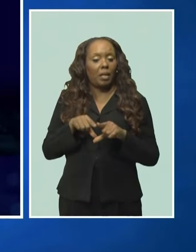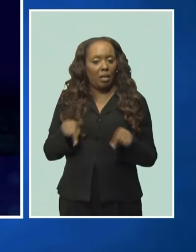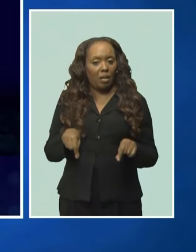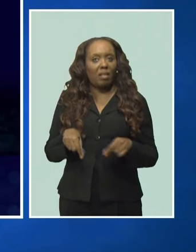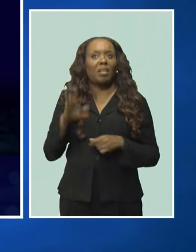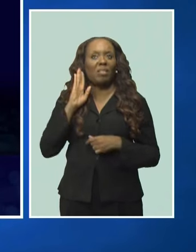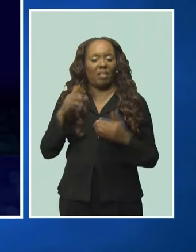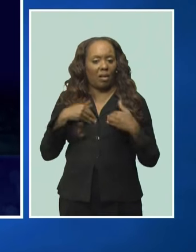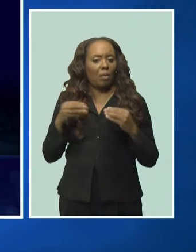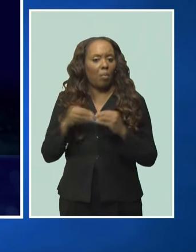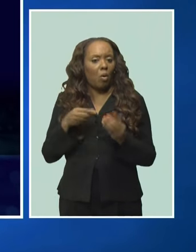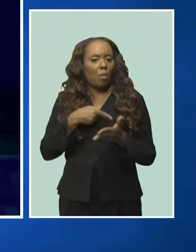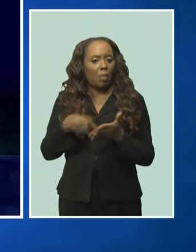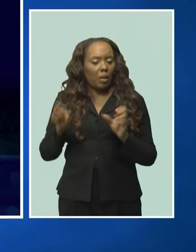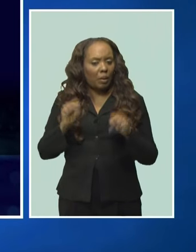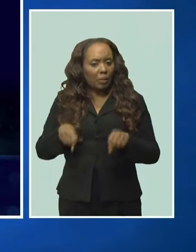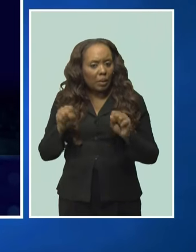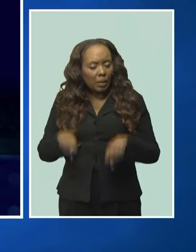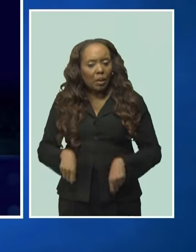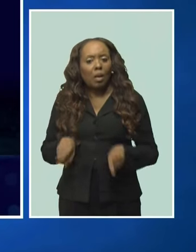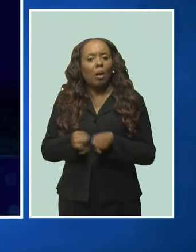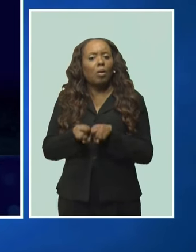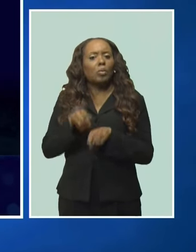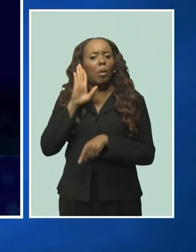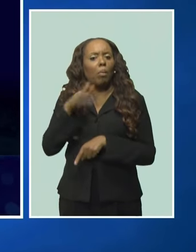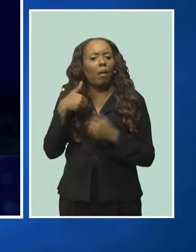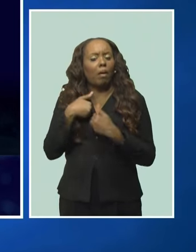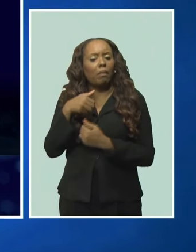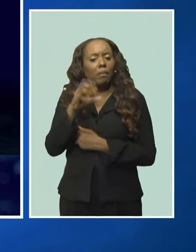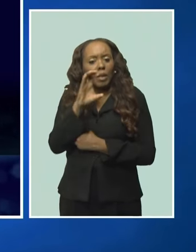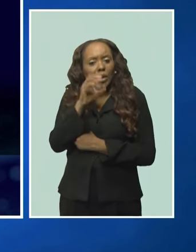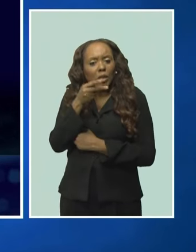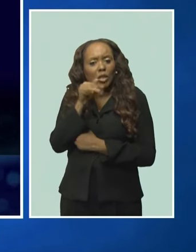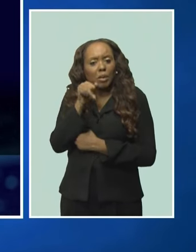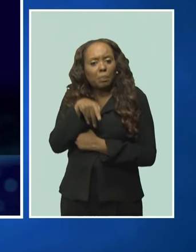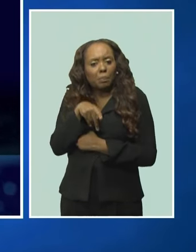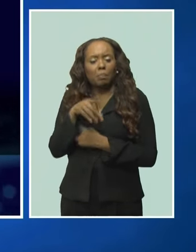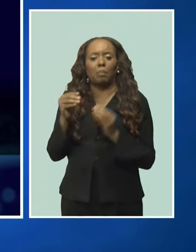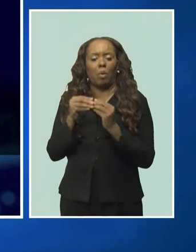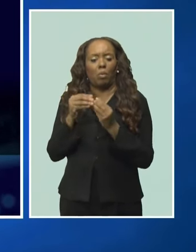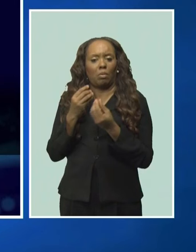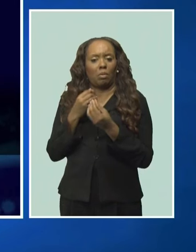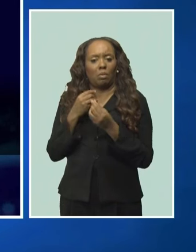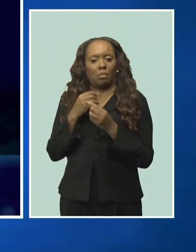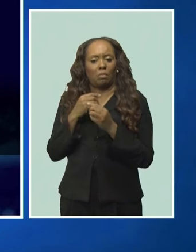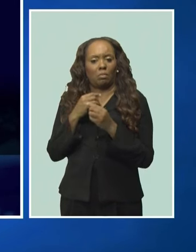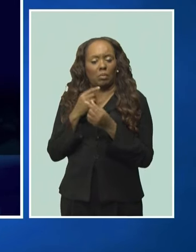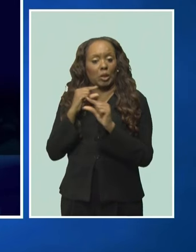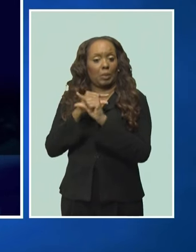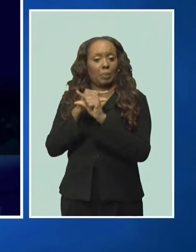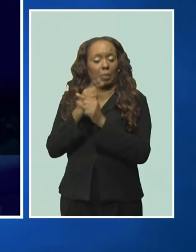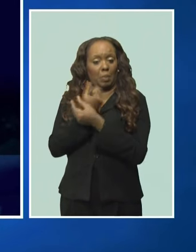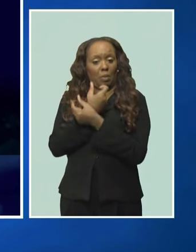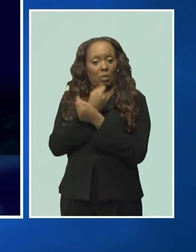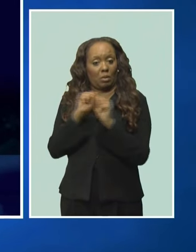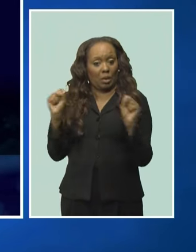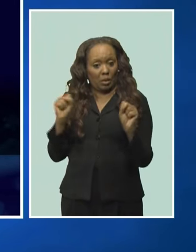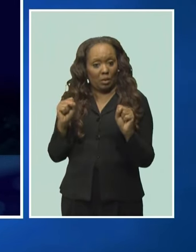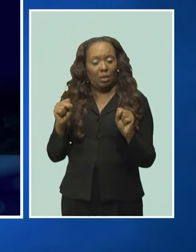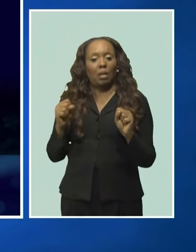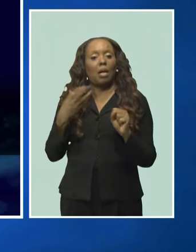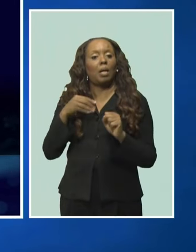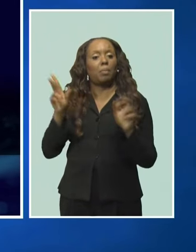capability and the chip and pin feature to provide stronger security, better fraud protection, and worldwide acceptance.